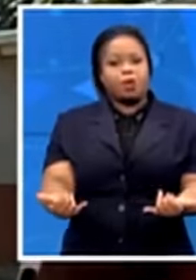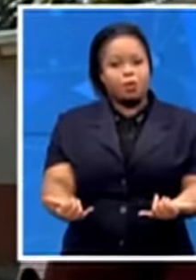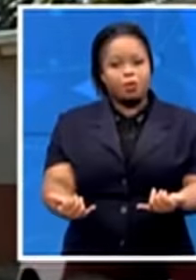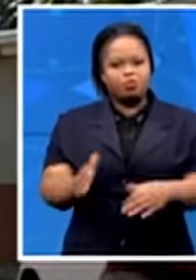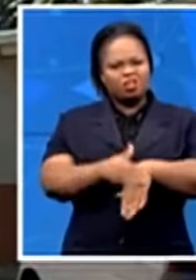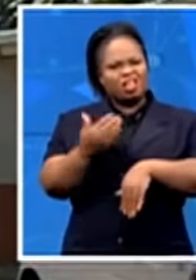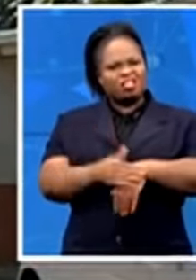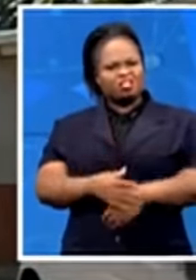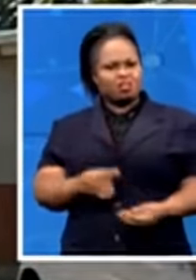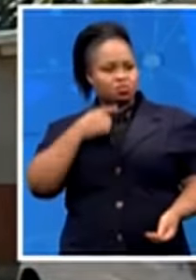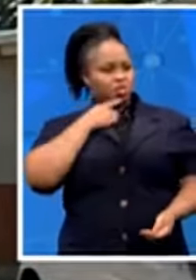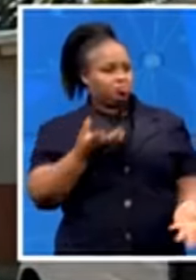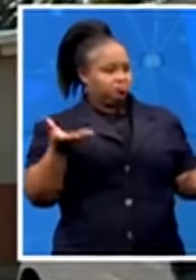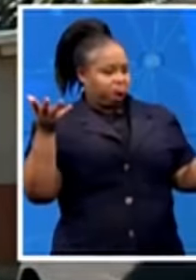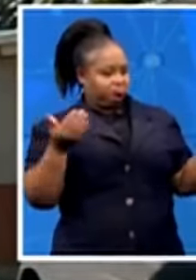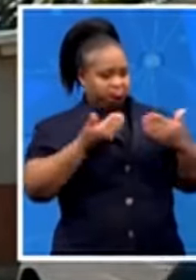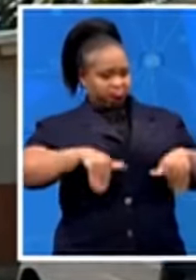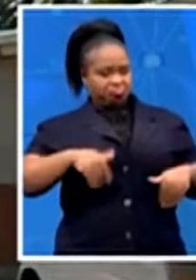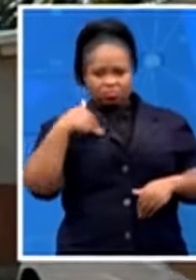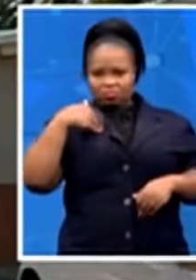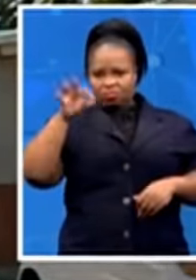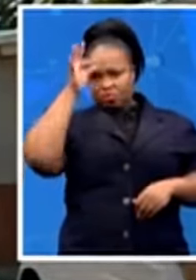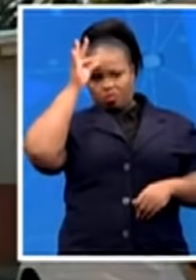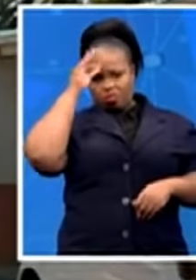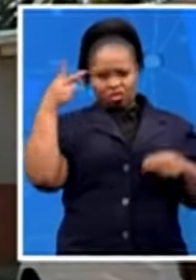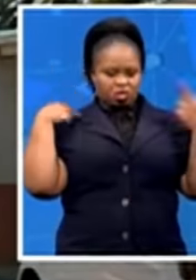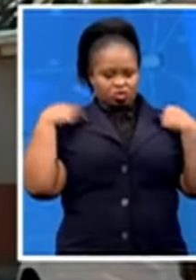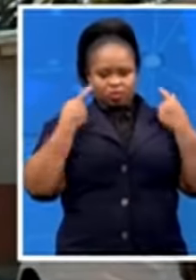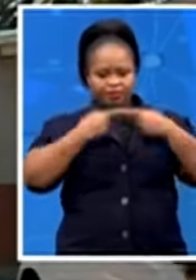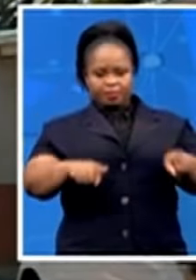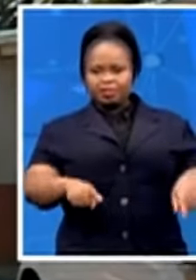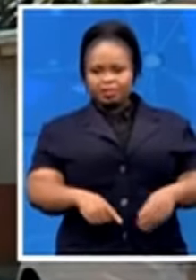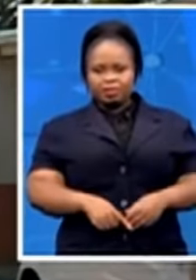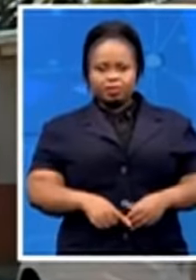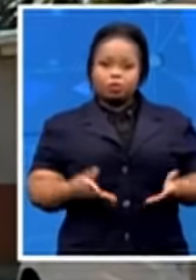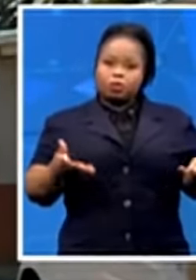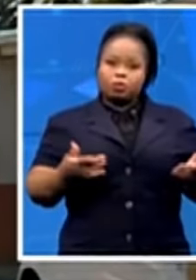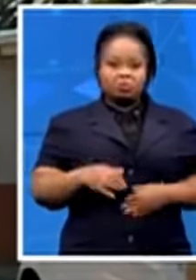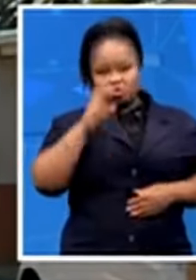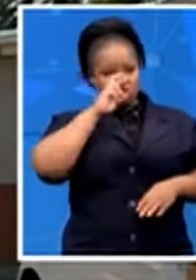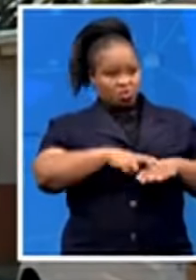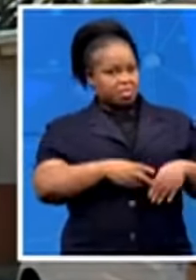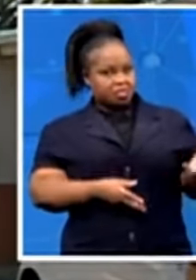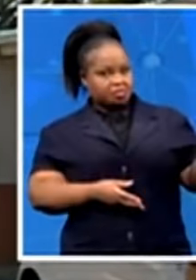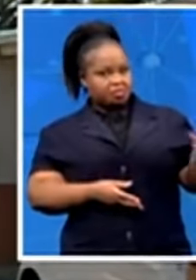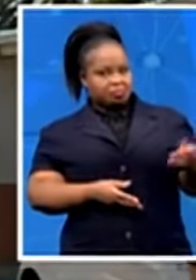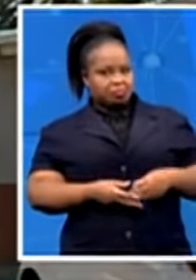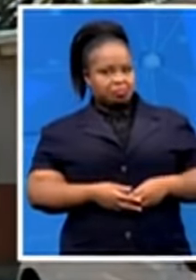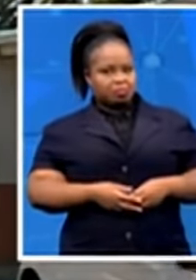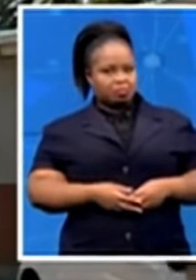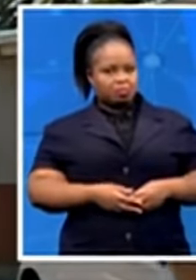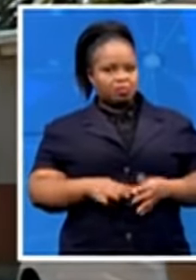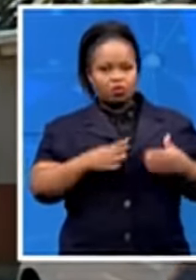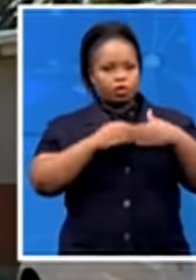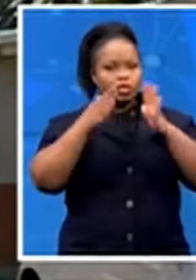Well, I suppose that means what was there any need for, you know, leaders to be on the ground when